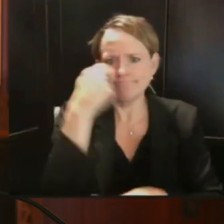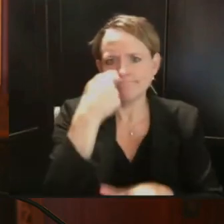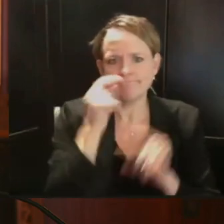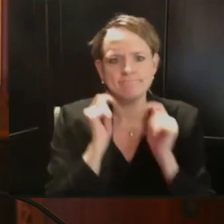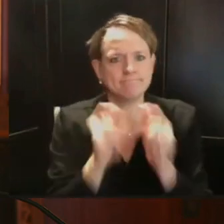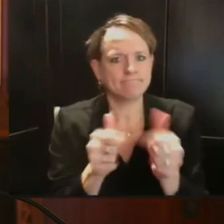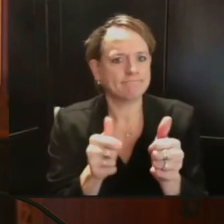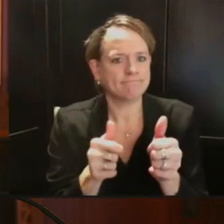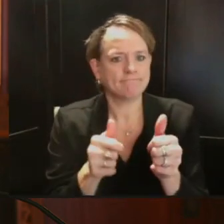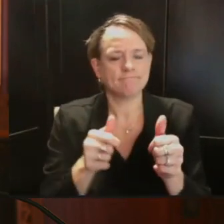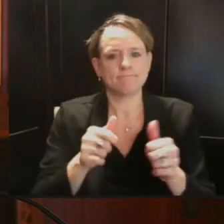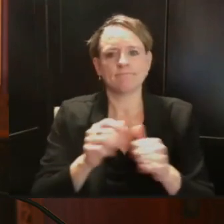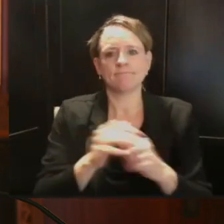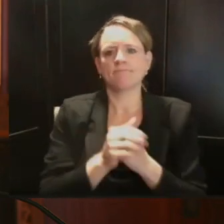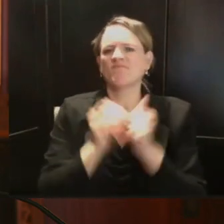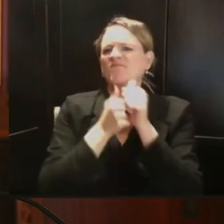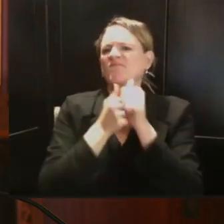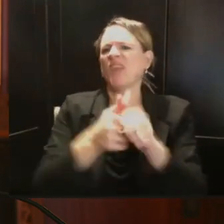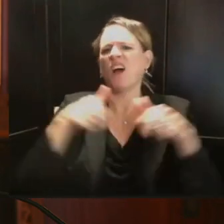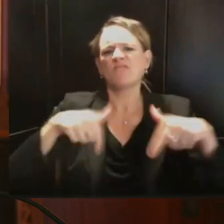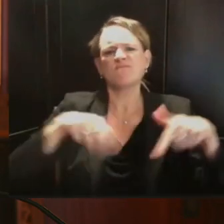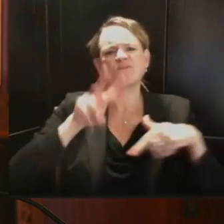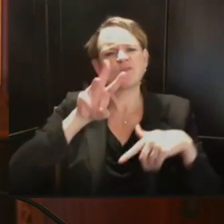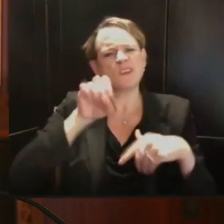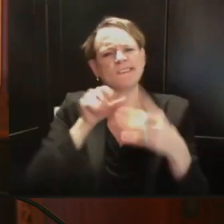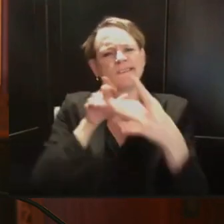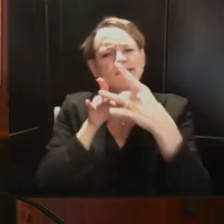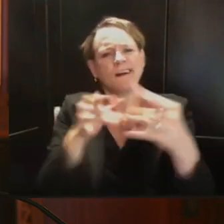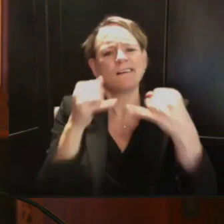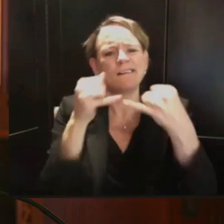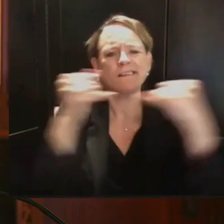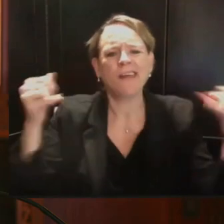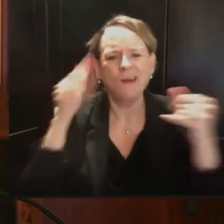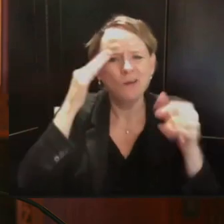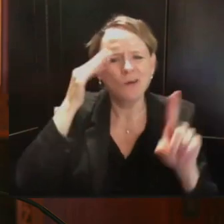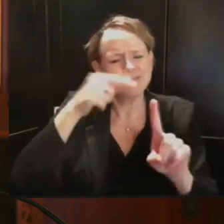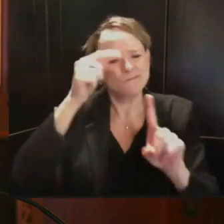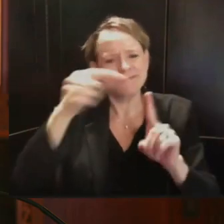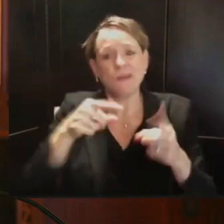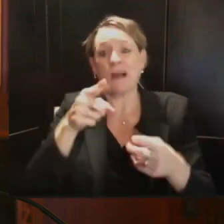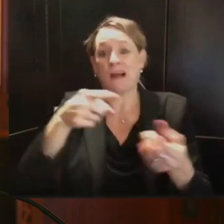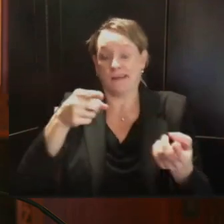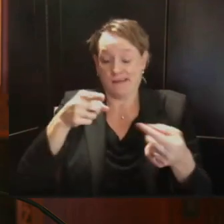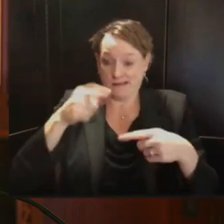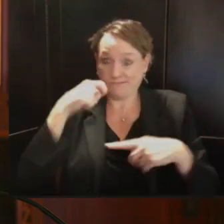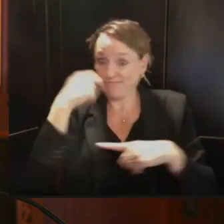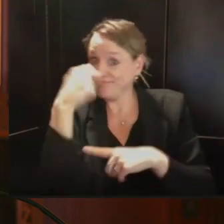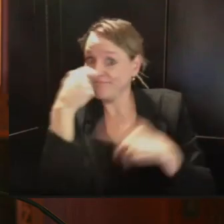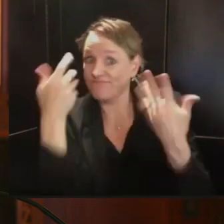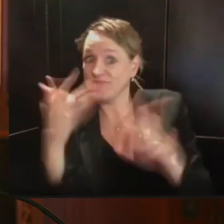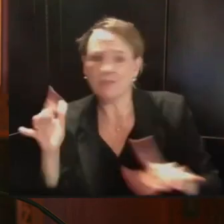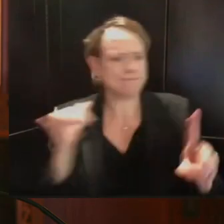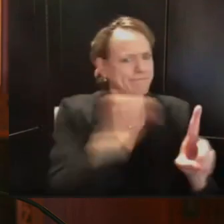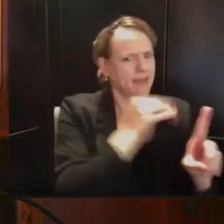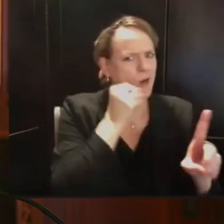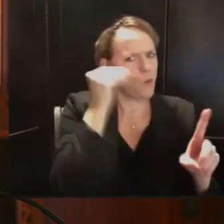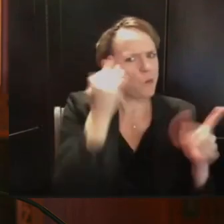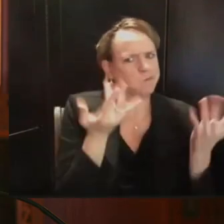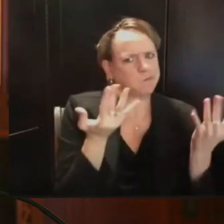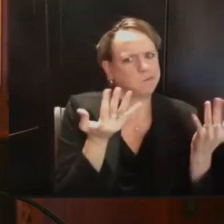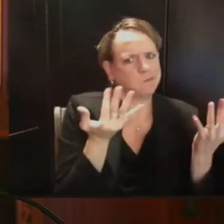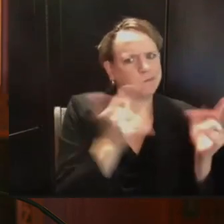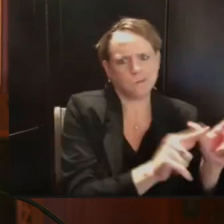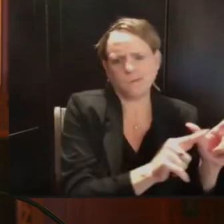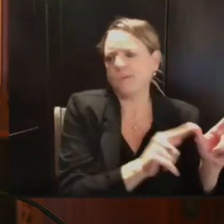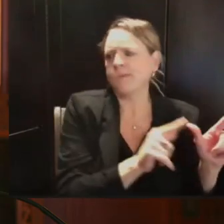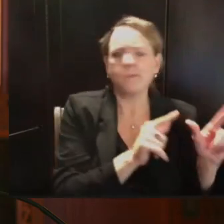quarantining as you wait for your test results, and self-isolating if you test positive. And it means getting your flu shot to help